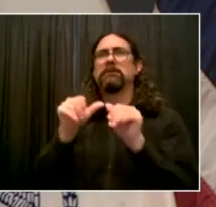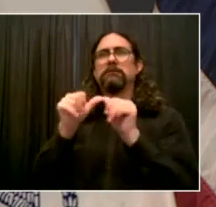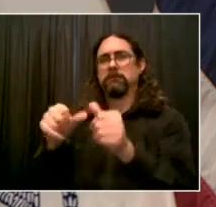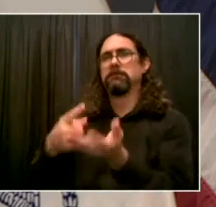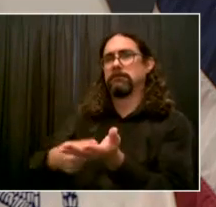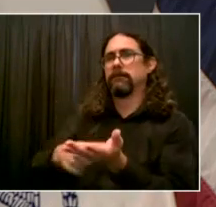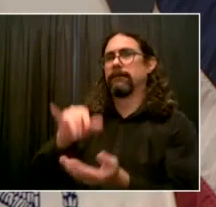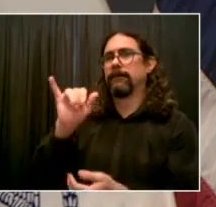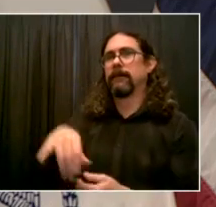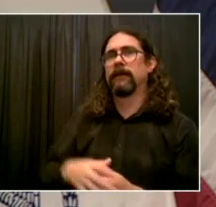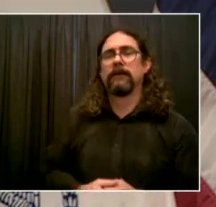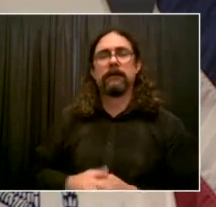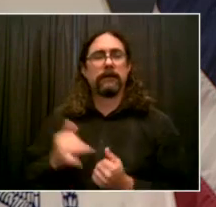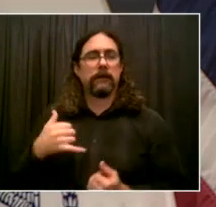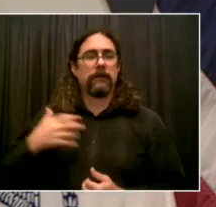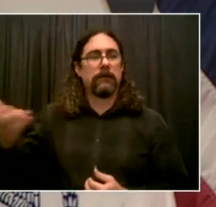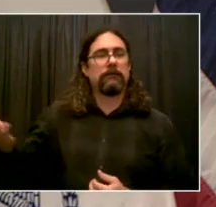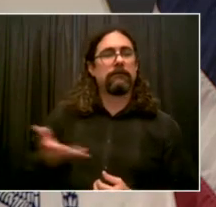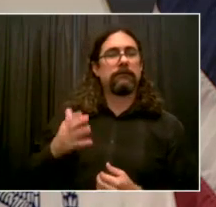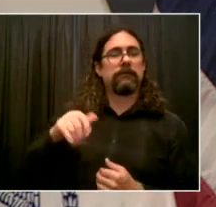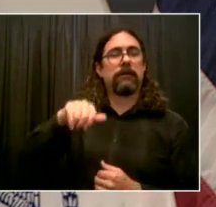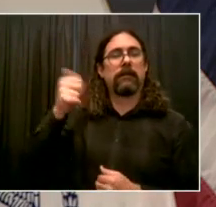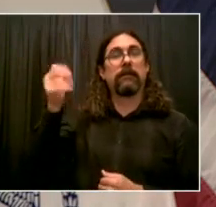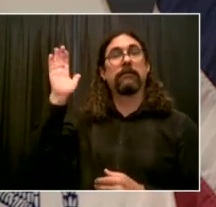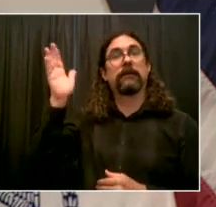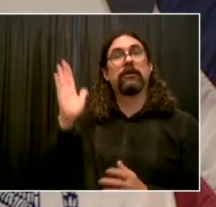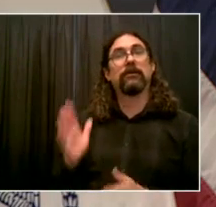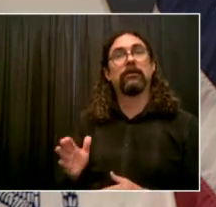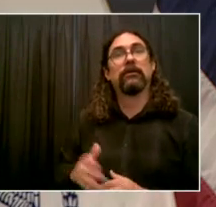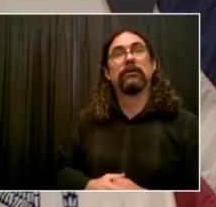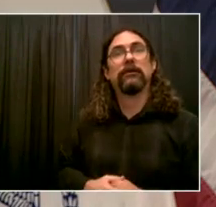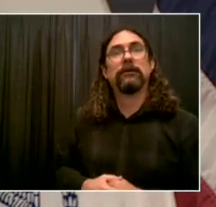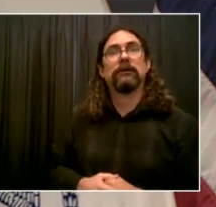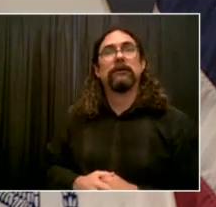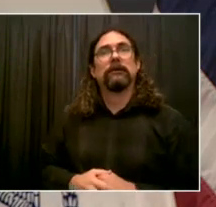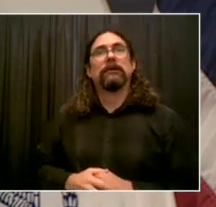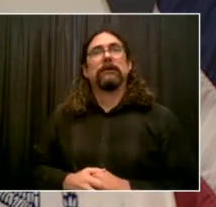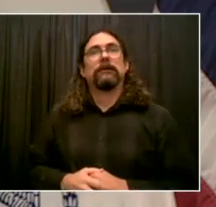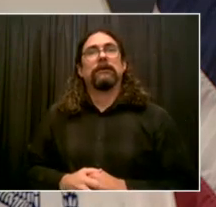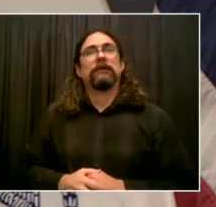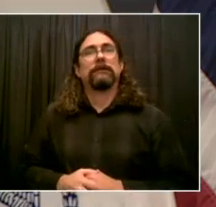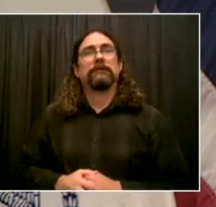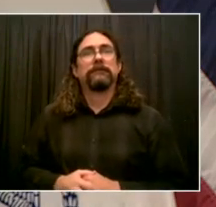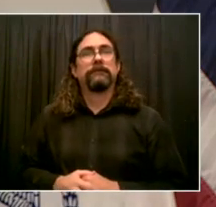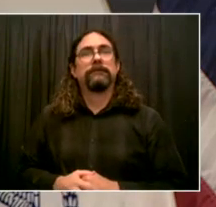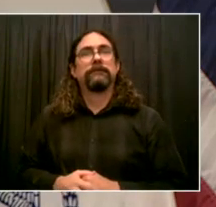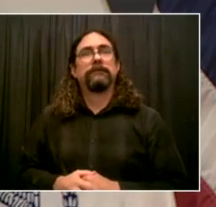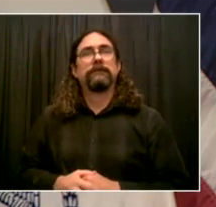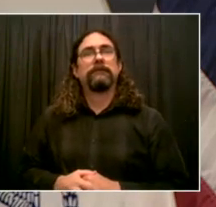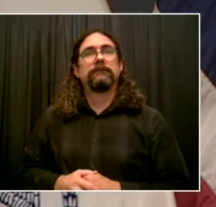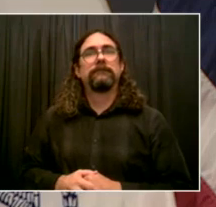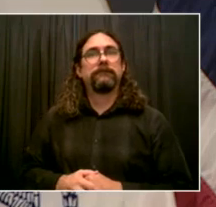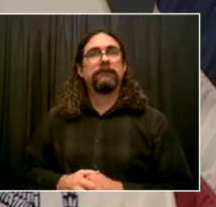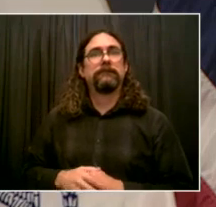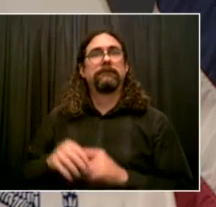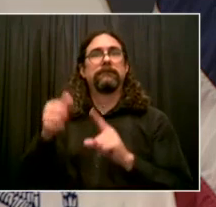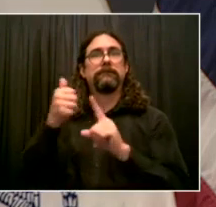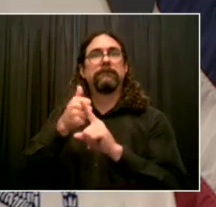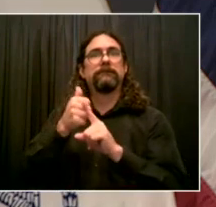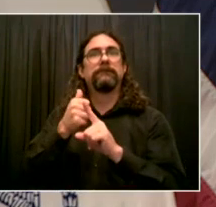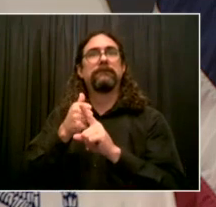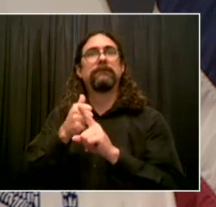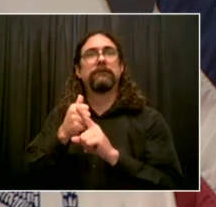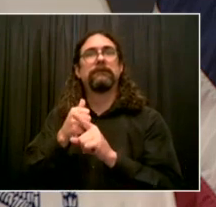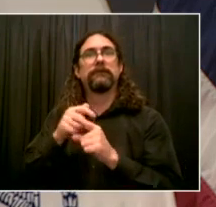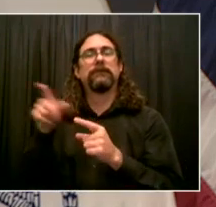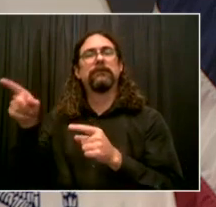associate professor in the Department of Global Health and Social Medicine at Harvard Medical School. But even more importantly, she's taken these ideas and put them into